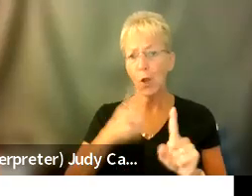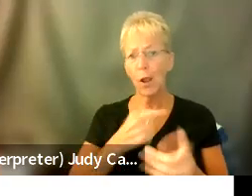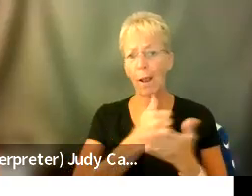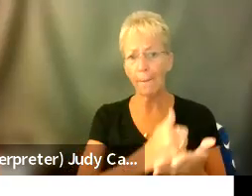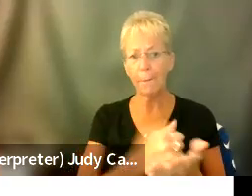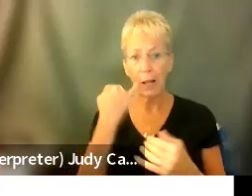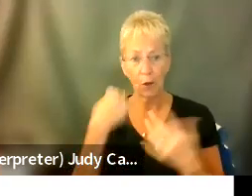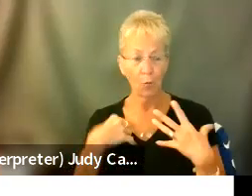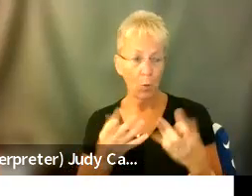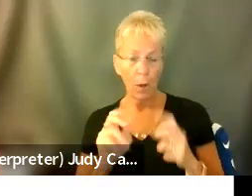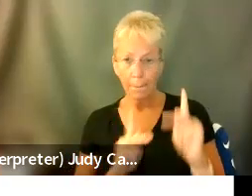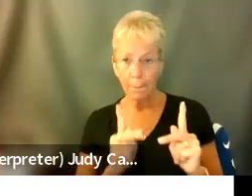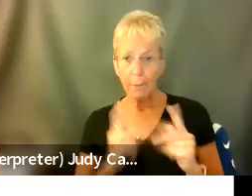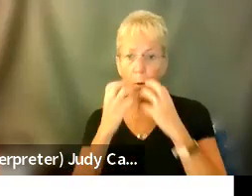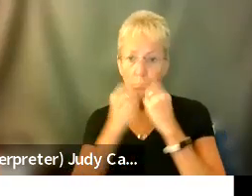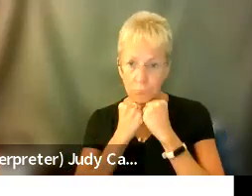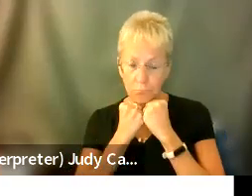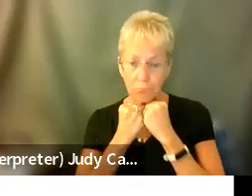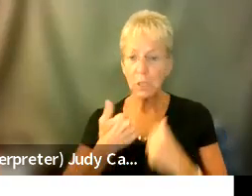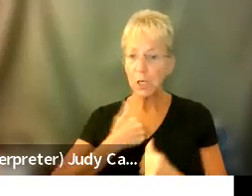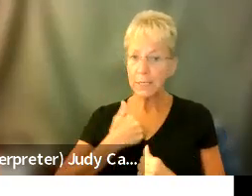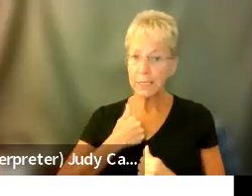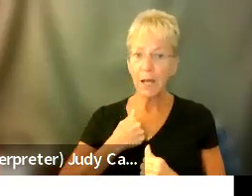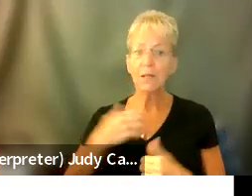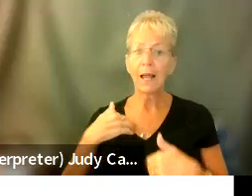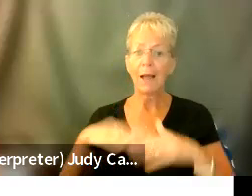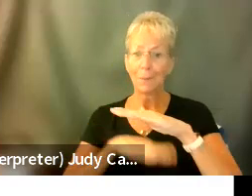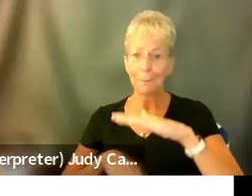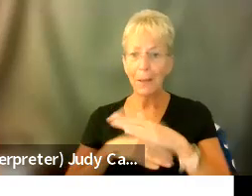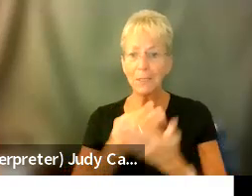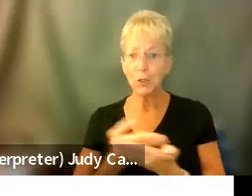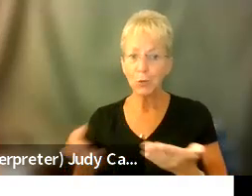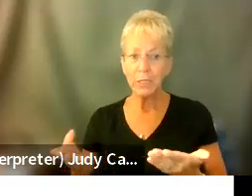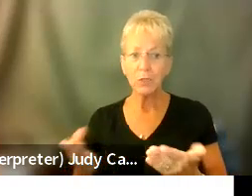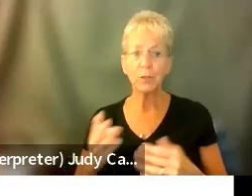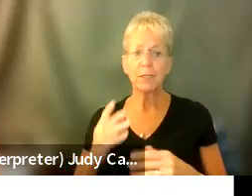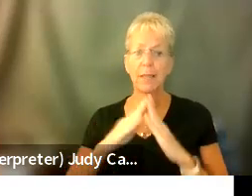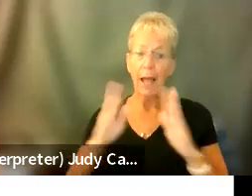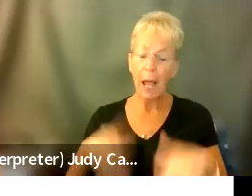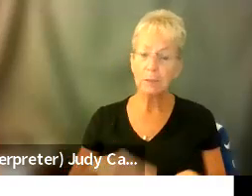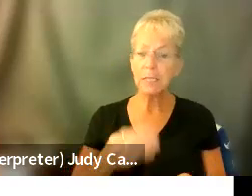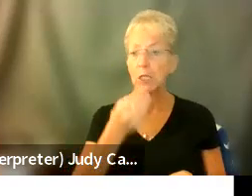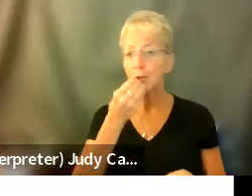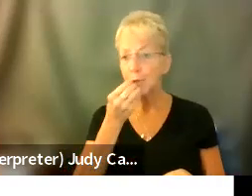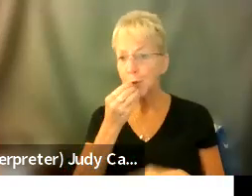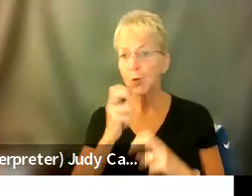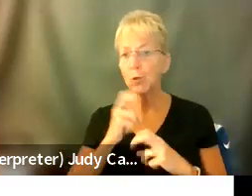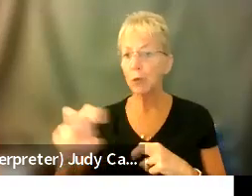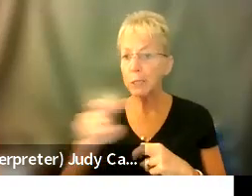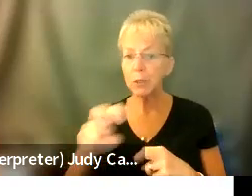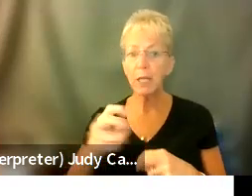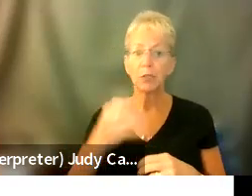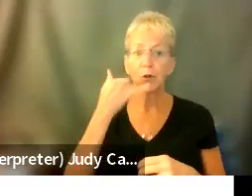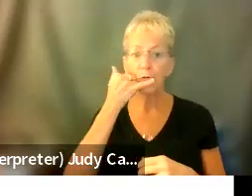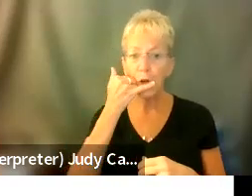want our loved ones, ourselves, to have even basic resources like housing, food, transportation, phone,